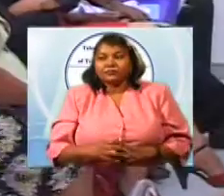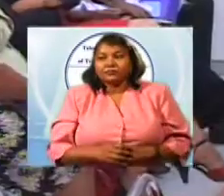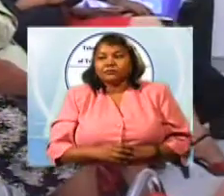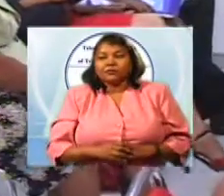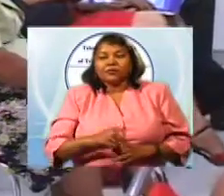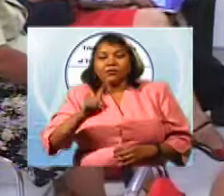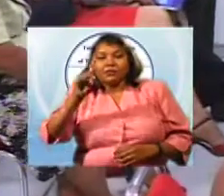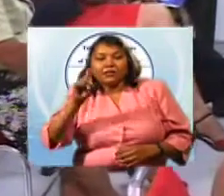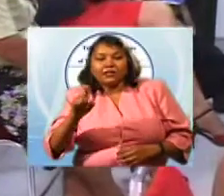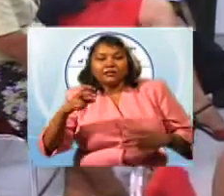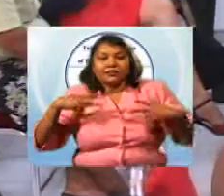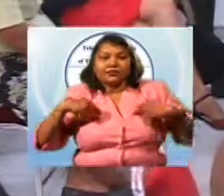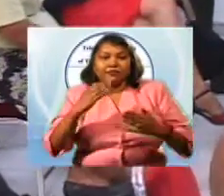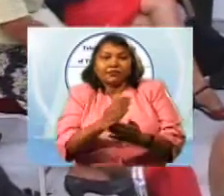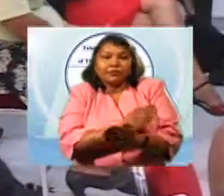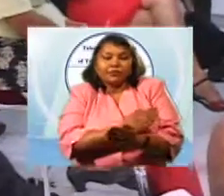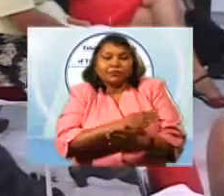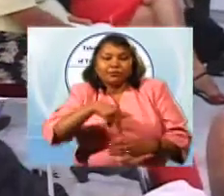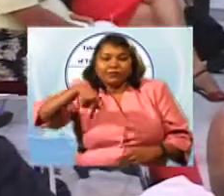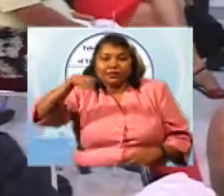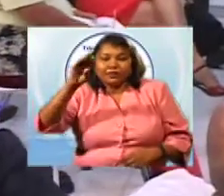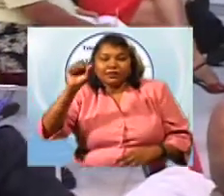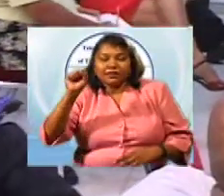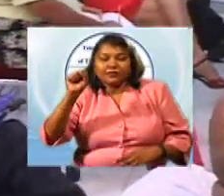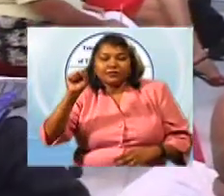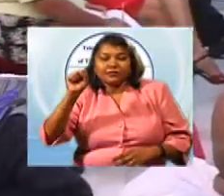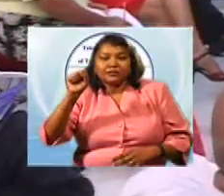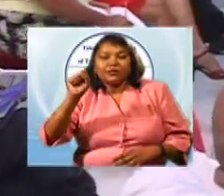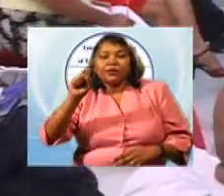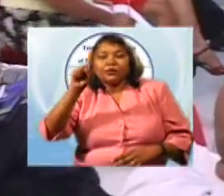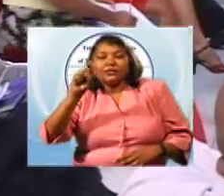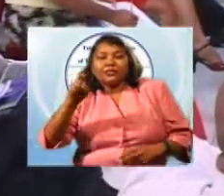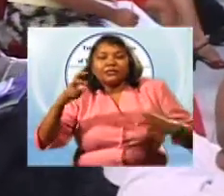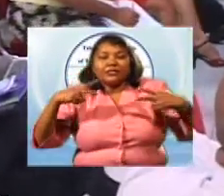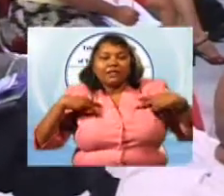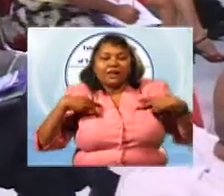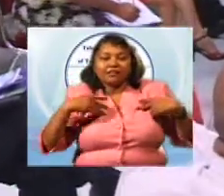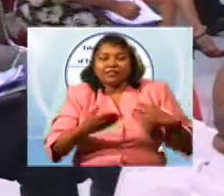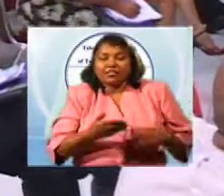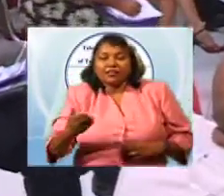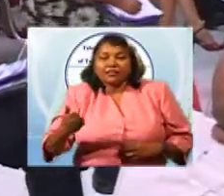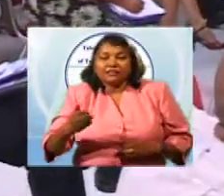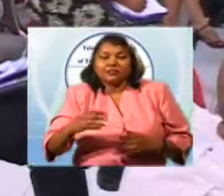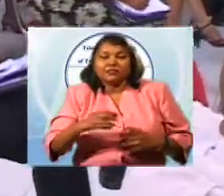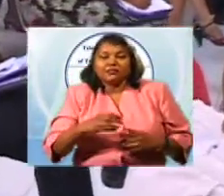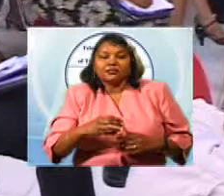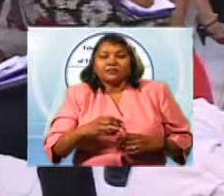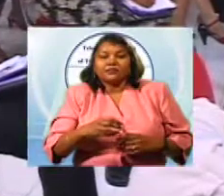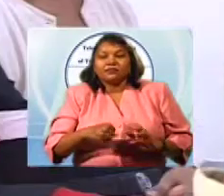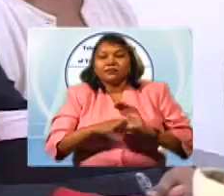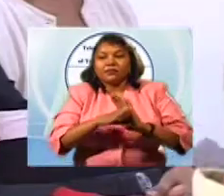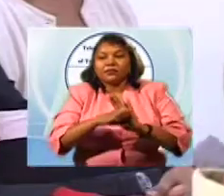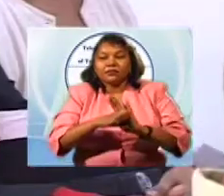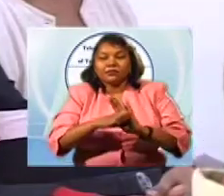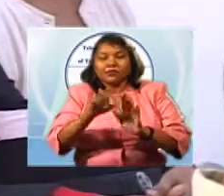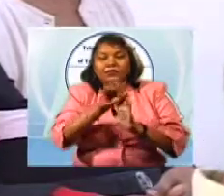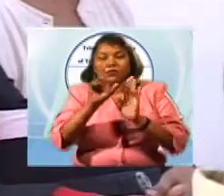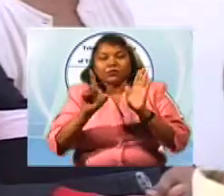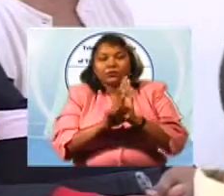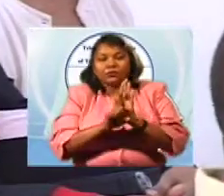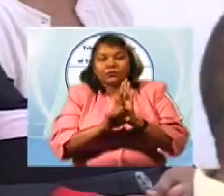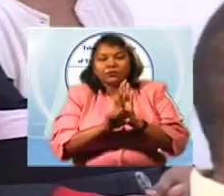That quality public service broadcasting requires infrastructural supports which include appropriate legislation.